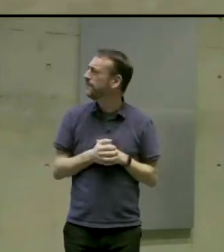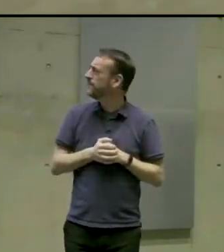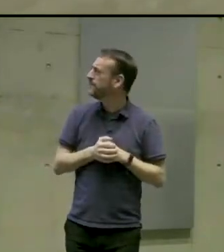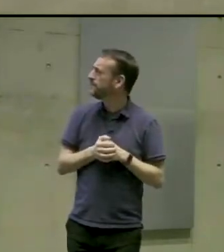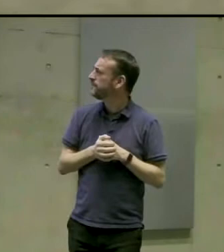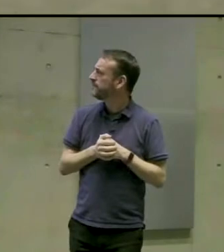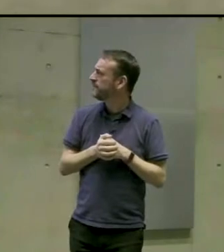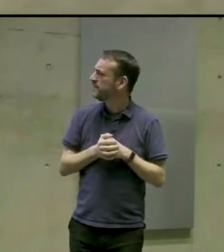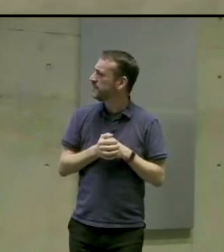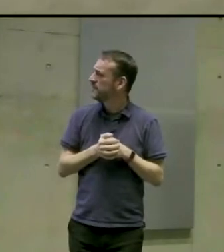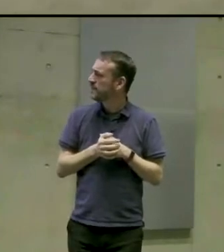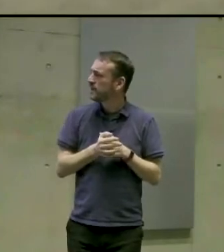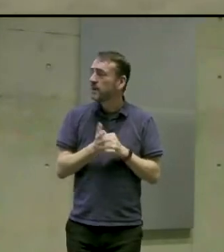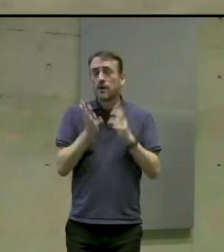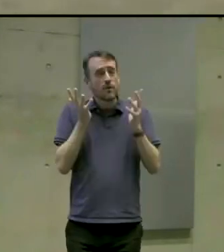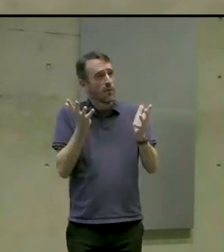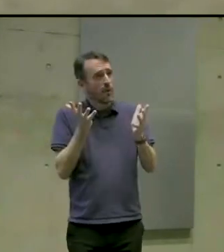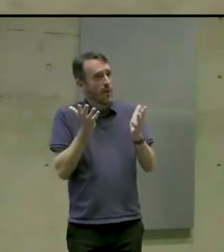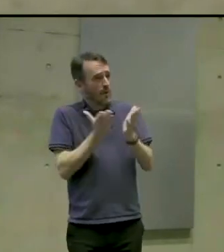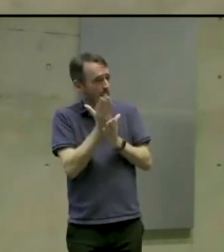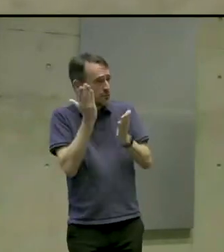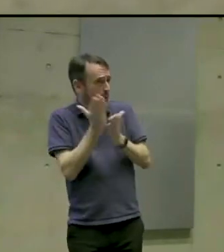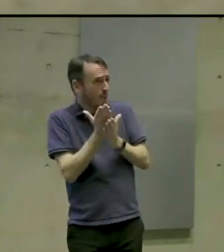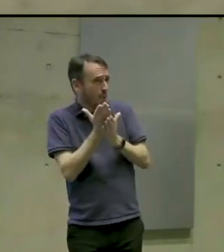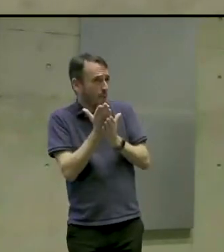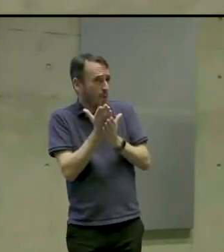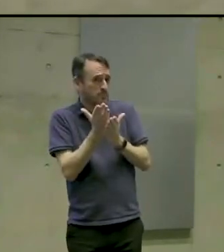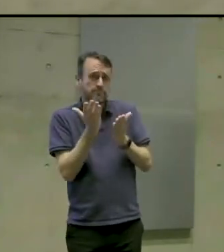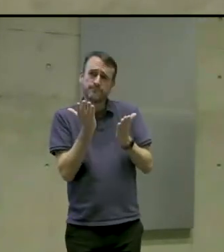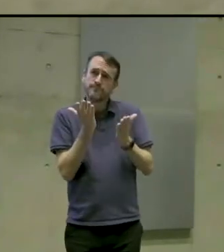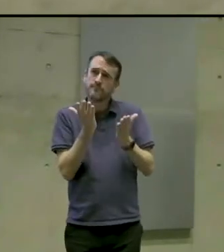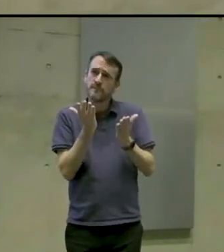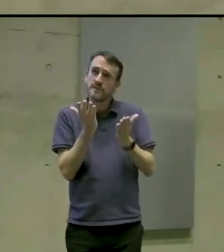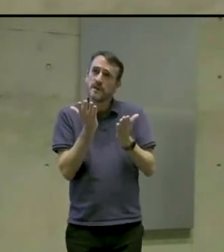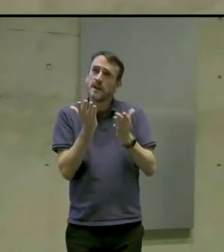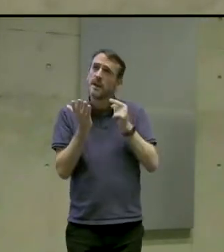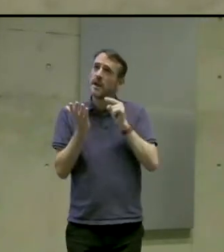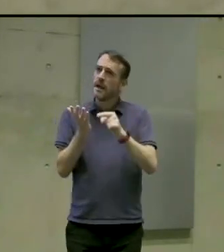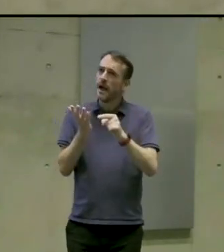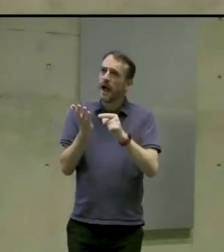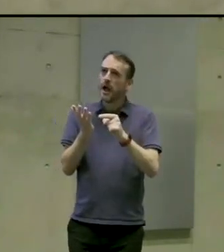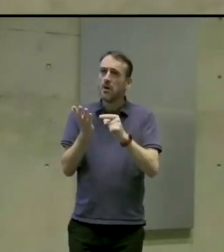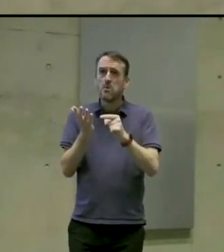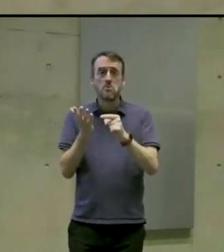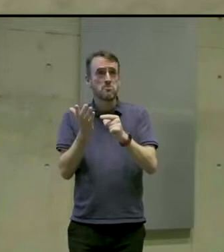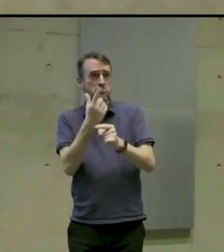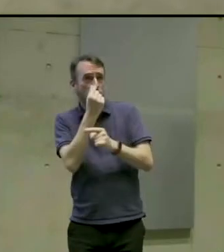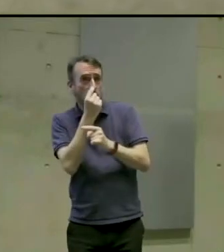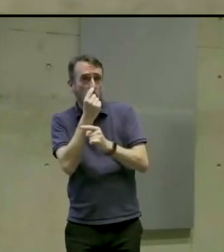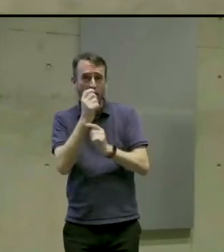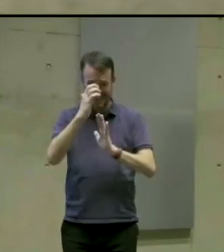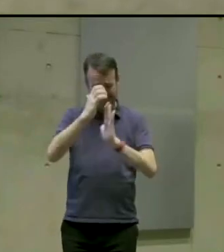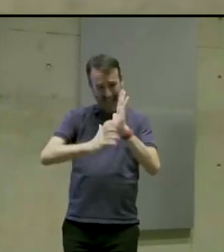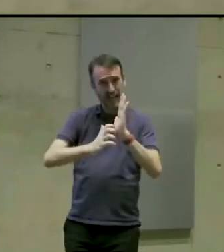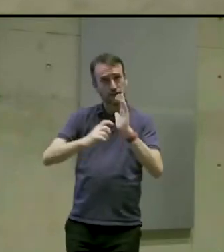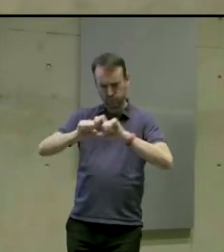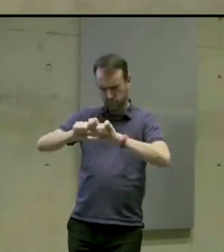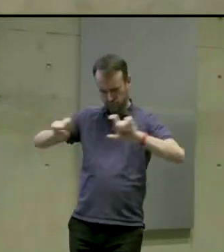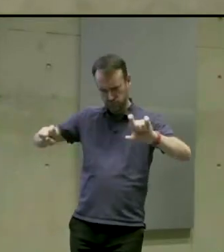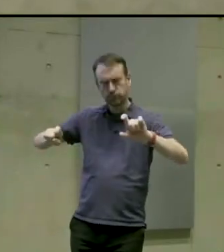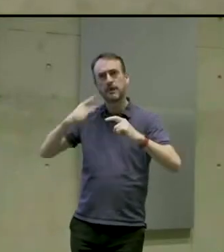making sure that there is options to increase text size for players who need that.